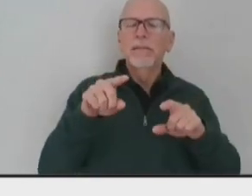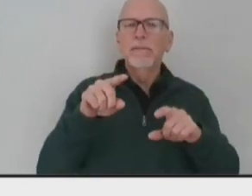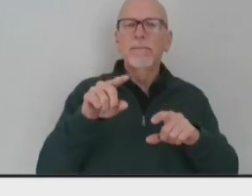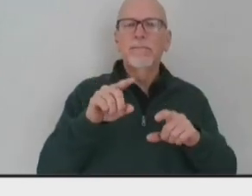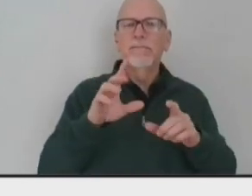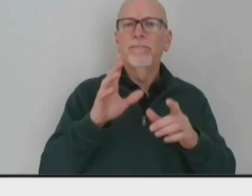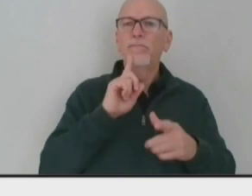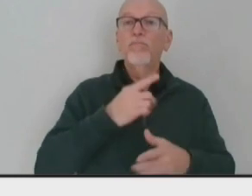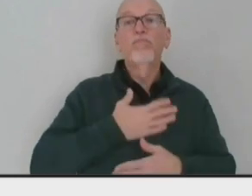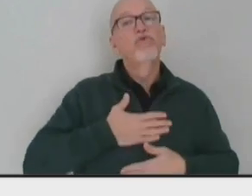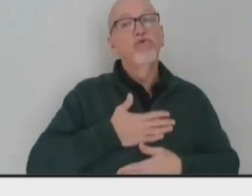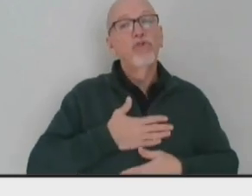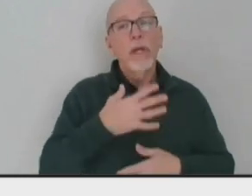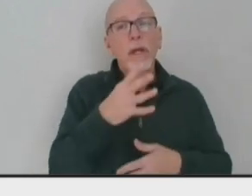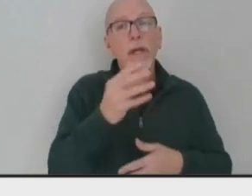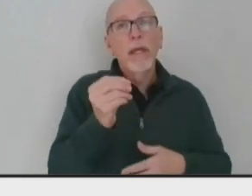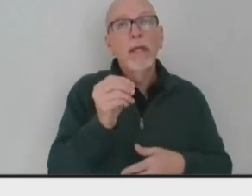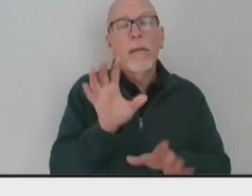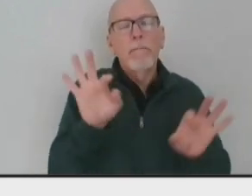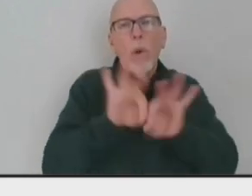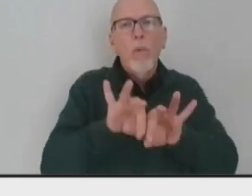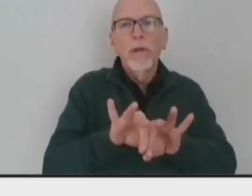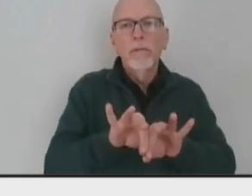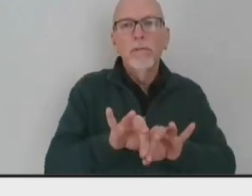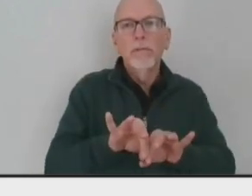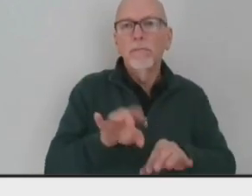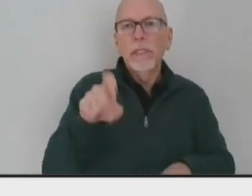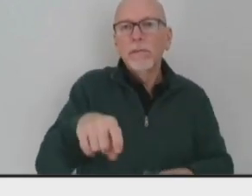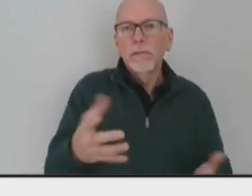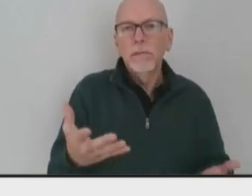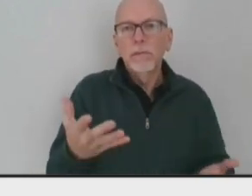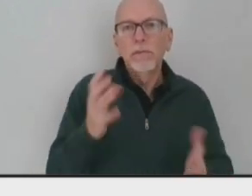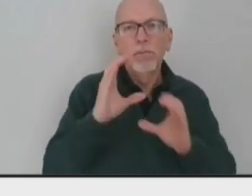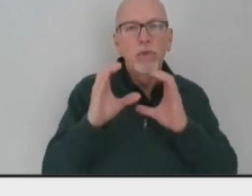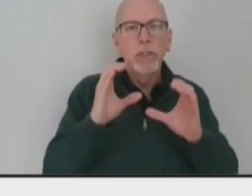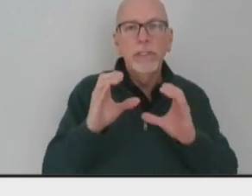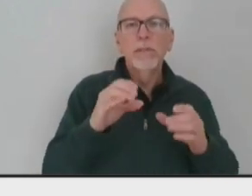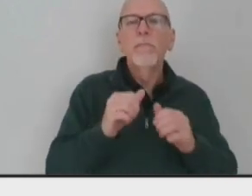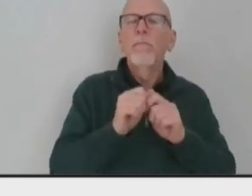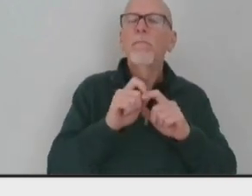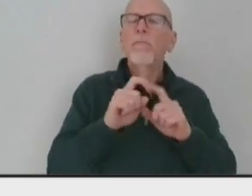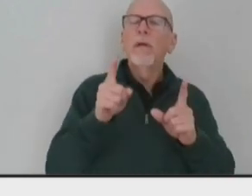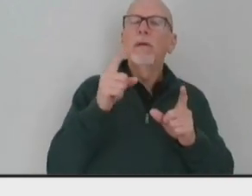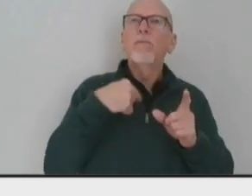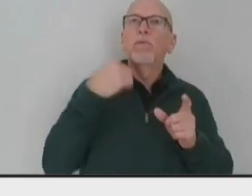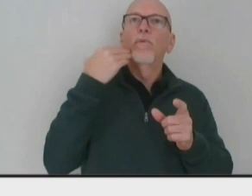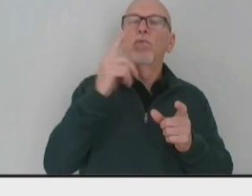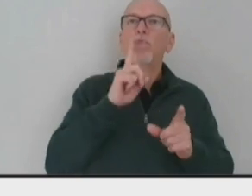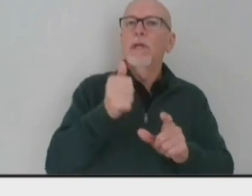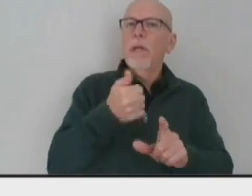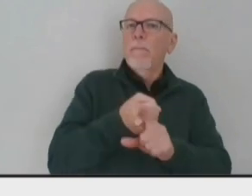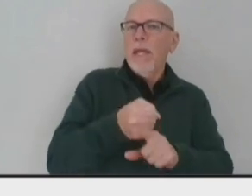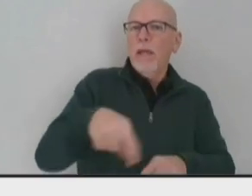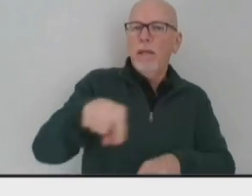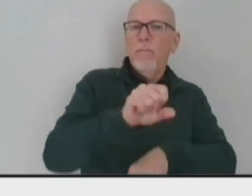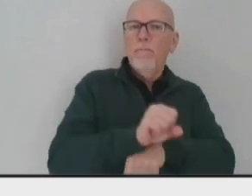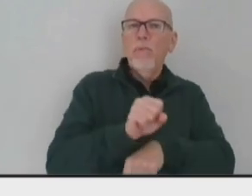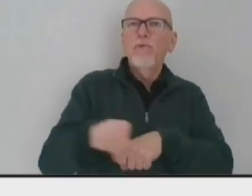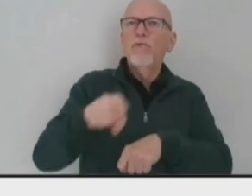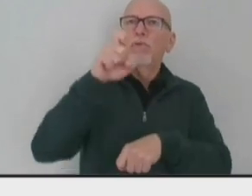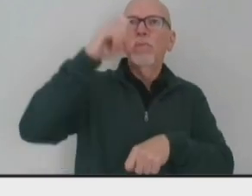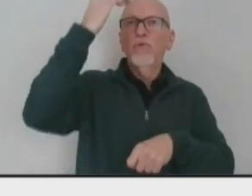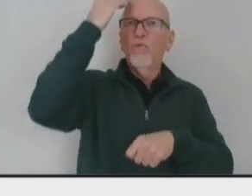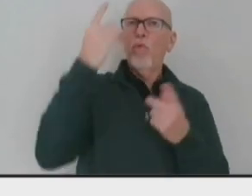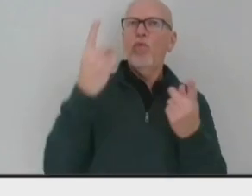appreciated. I think it's essential that folks know just the effect that that has, what is going on outside the workplace.